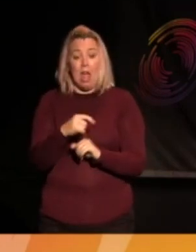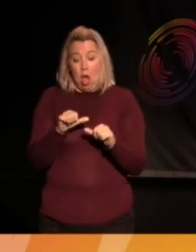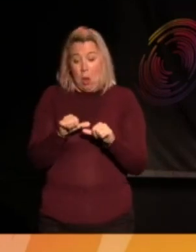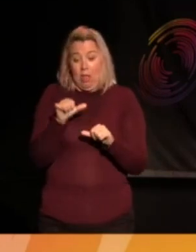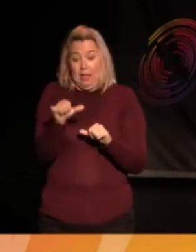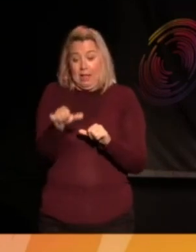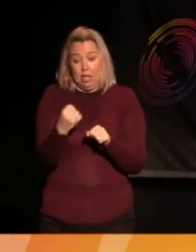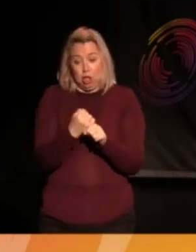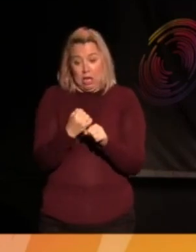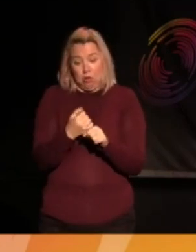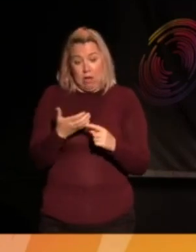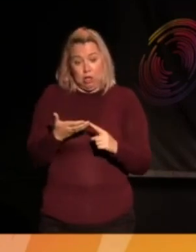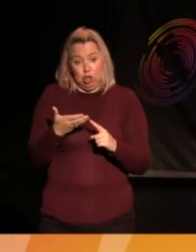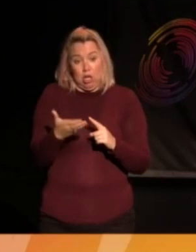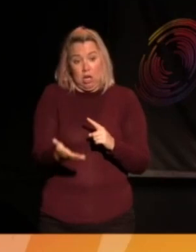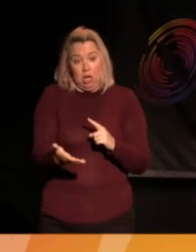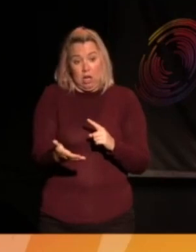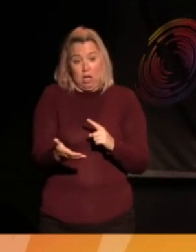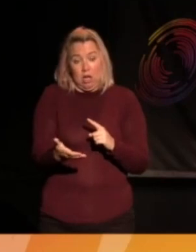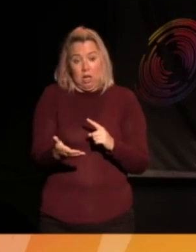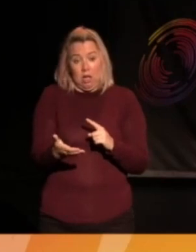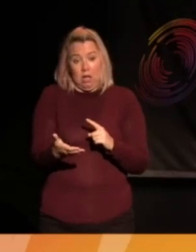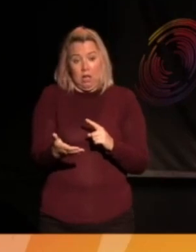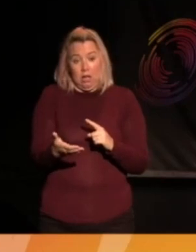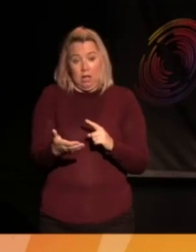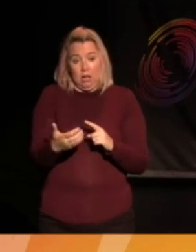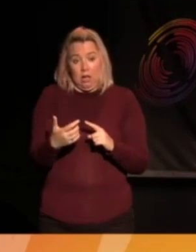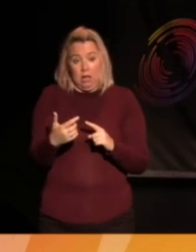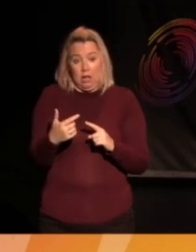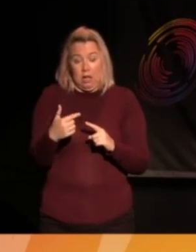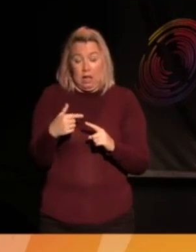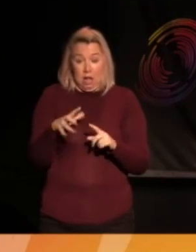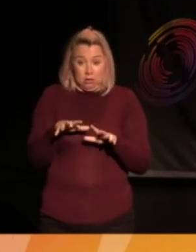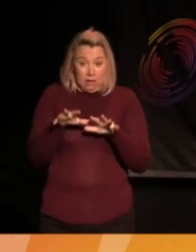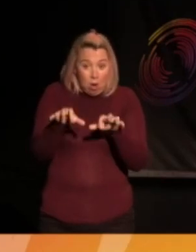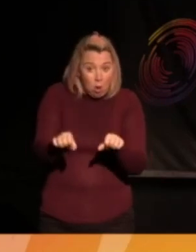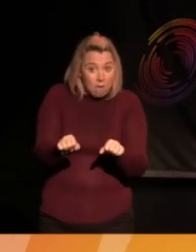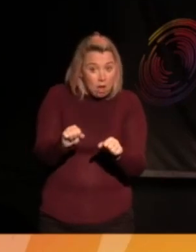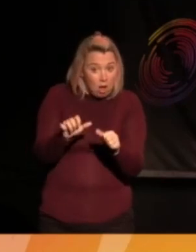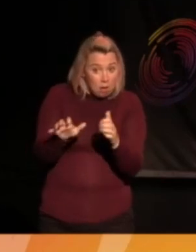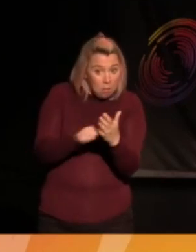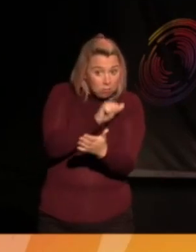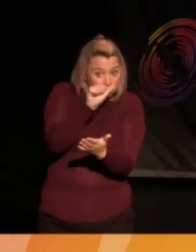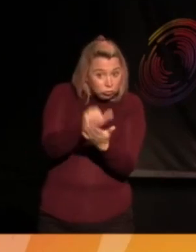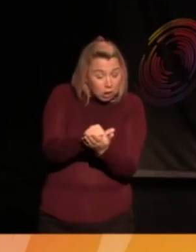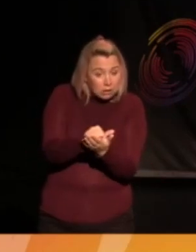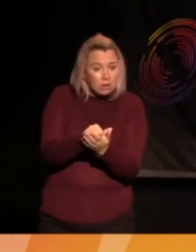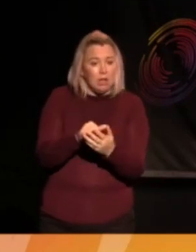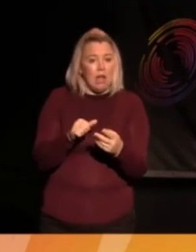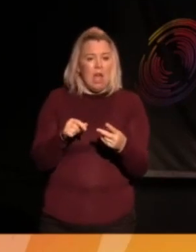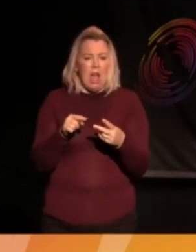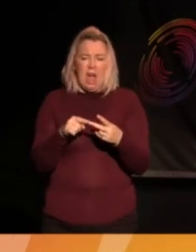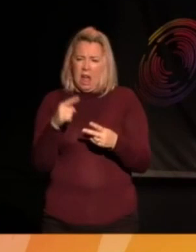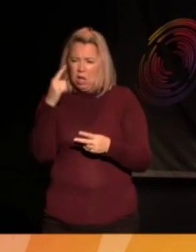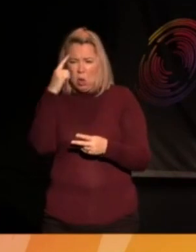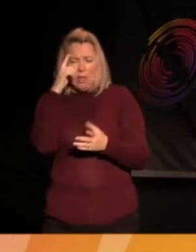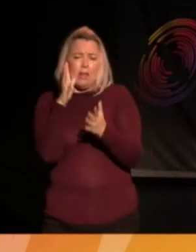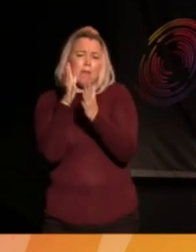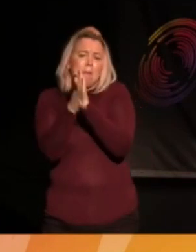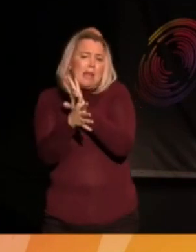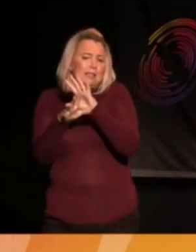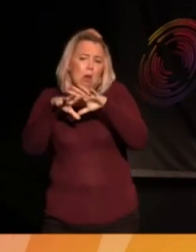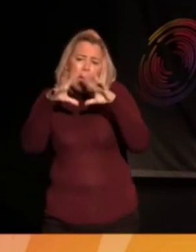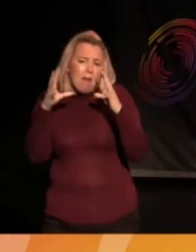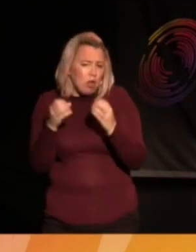generation, you take over and make it right. Two things. I think you haven't messed up with everything.